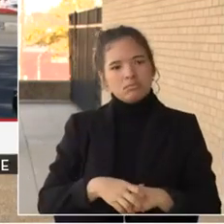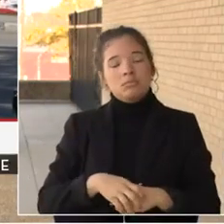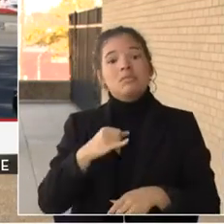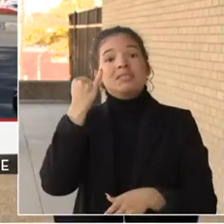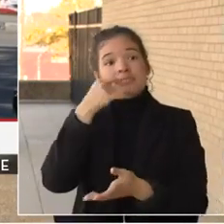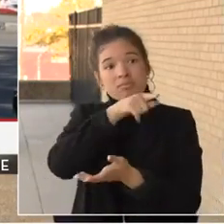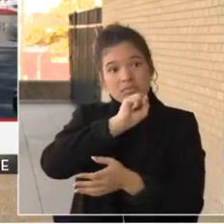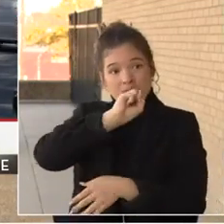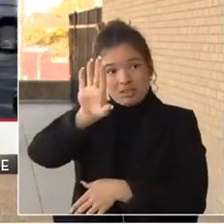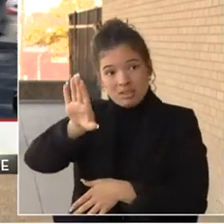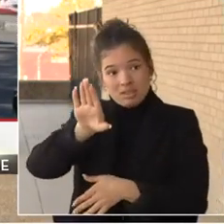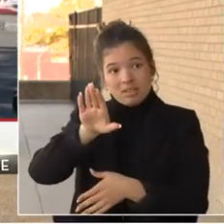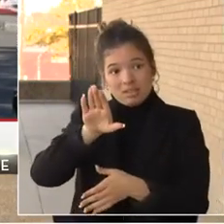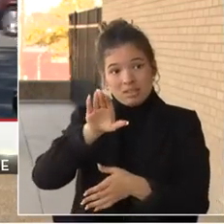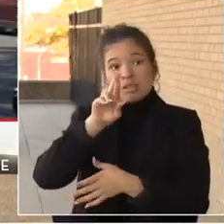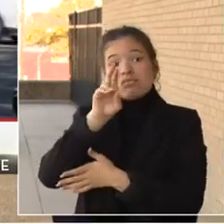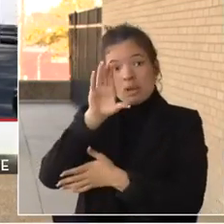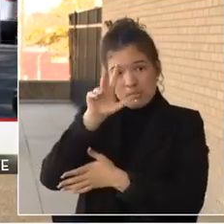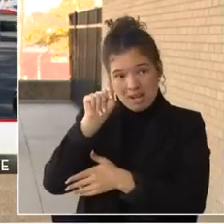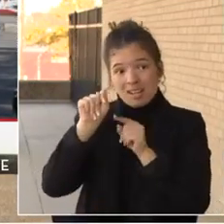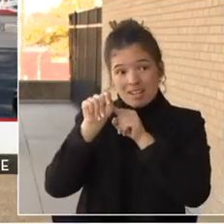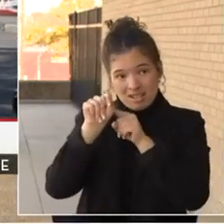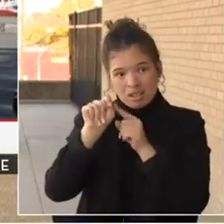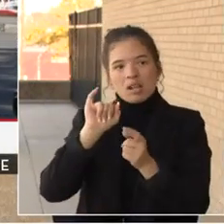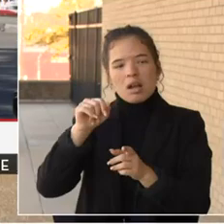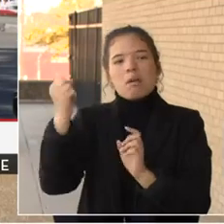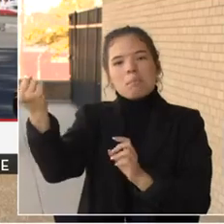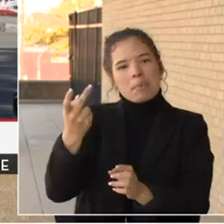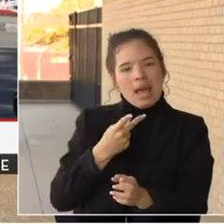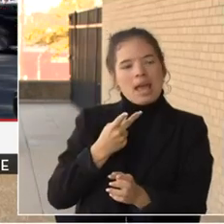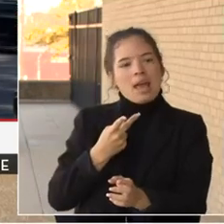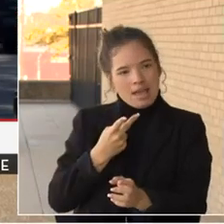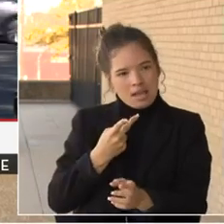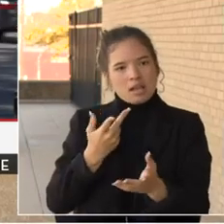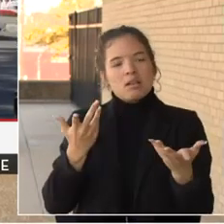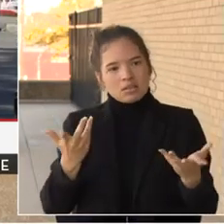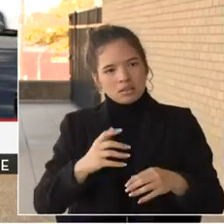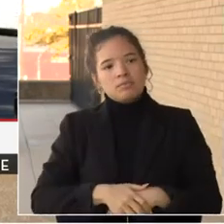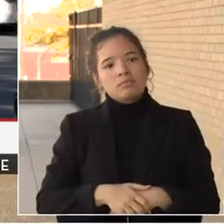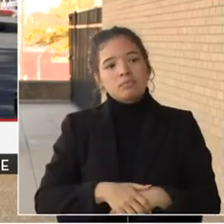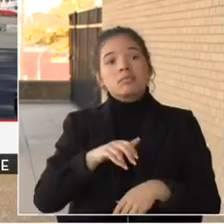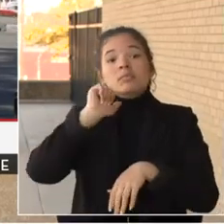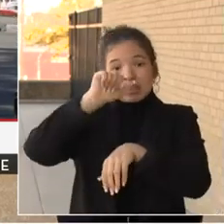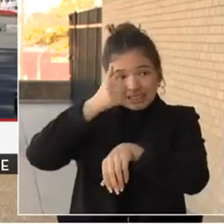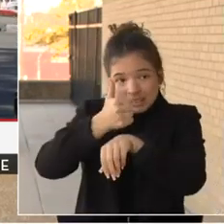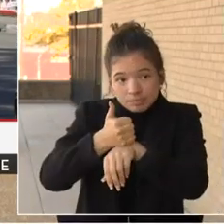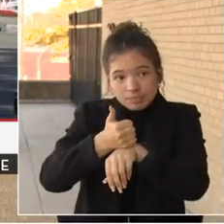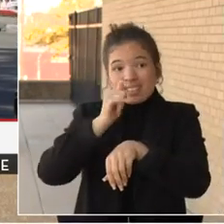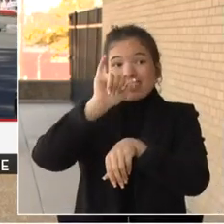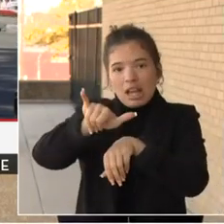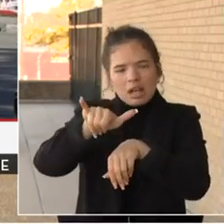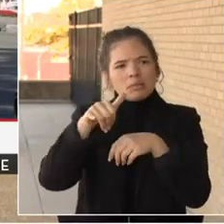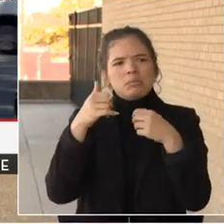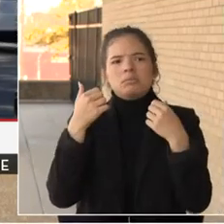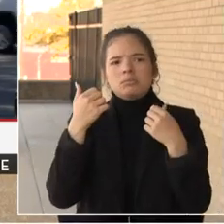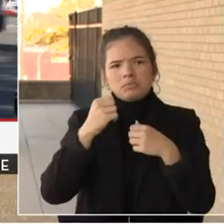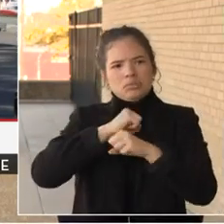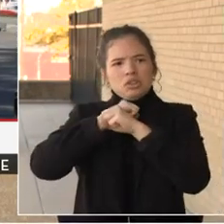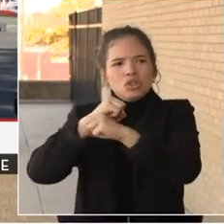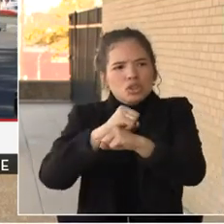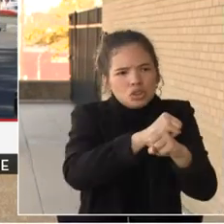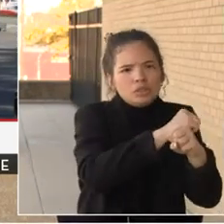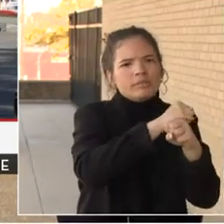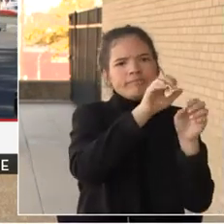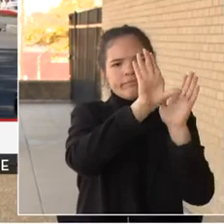26,000 security cameras throughout D.C. And we know that these security cameras have also been helpful